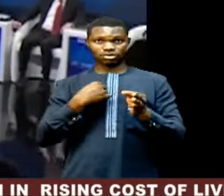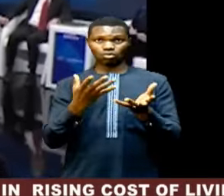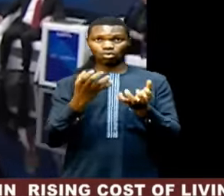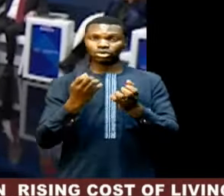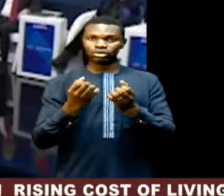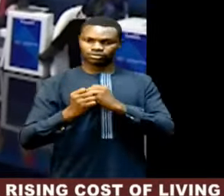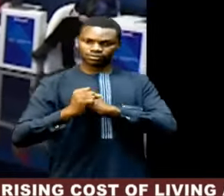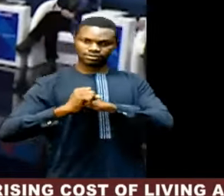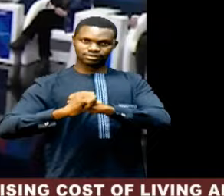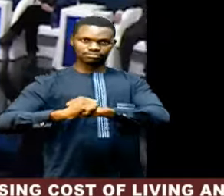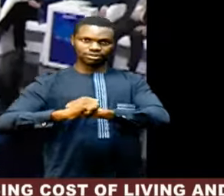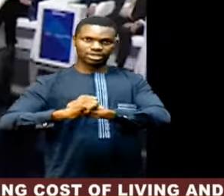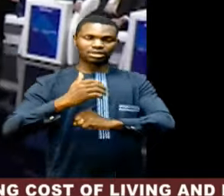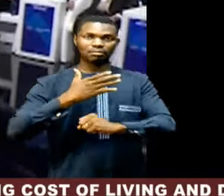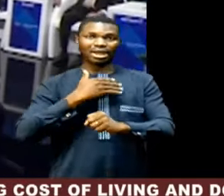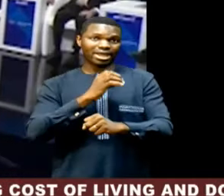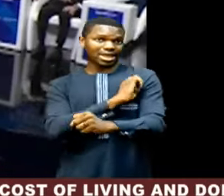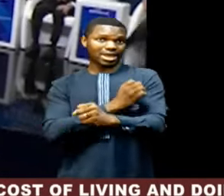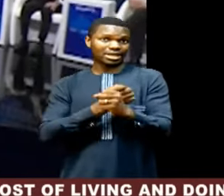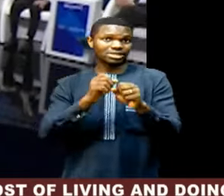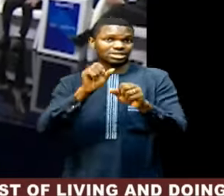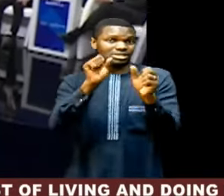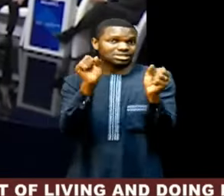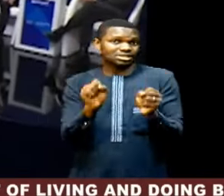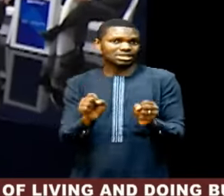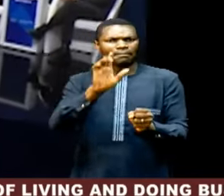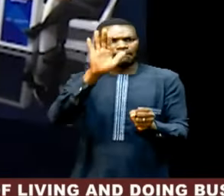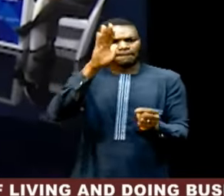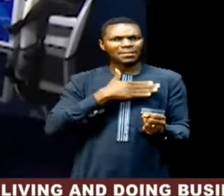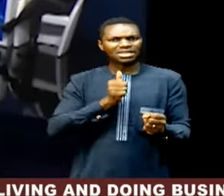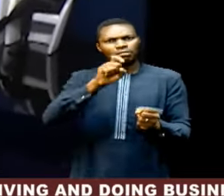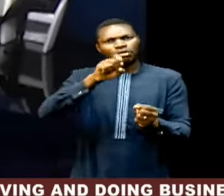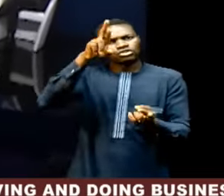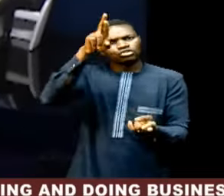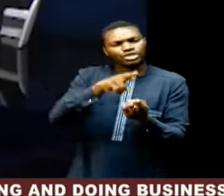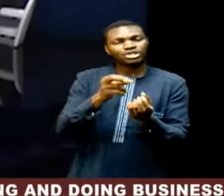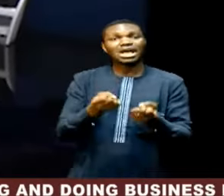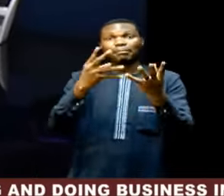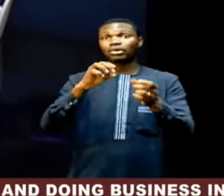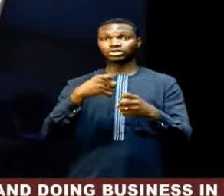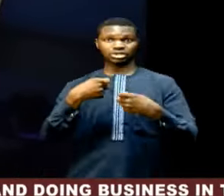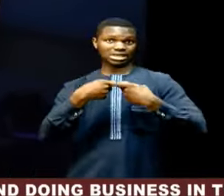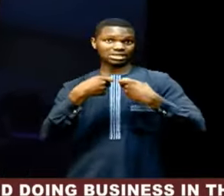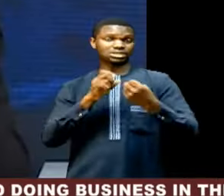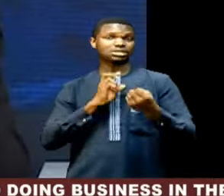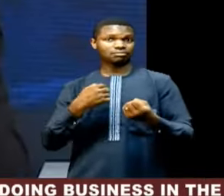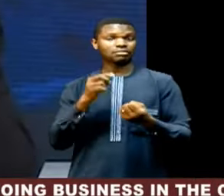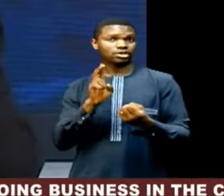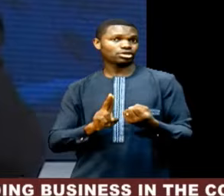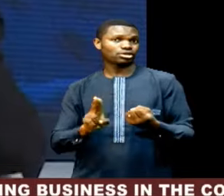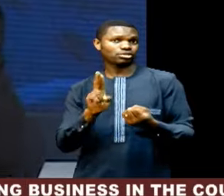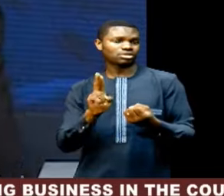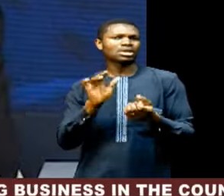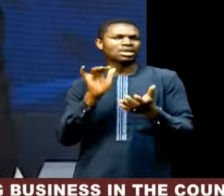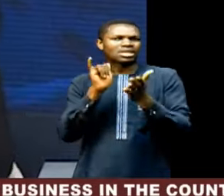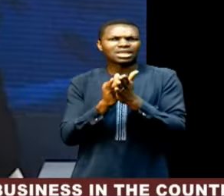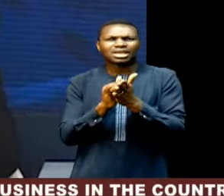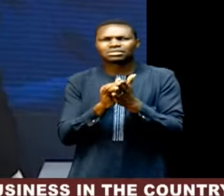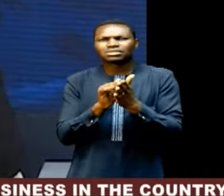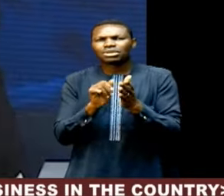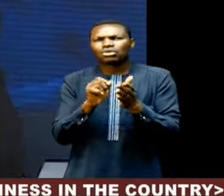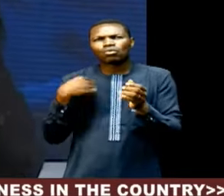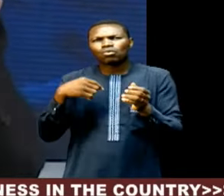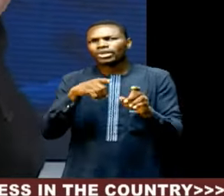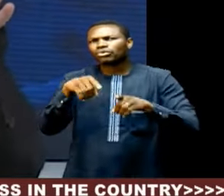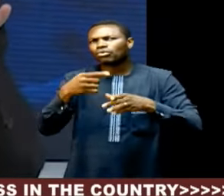energy system, I have to use less energy plus high energy prices might have been another driver. So what do we need to